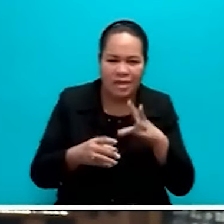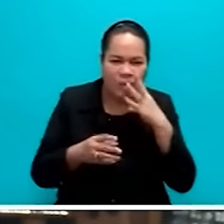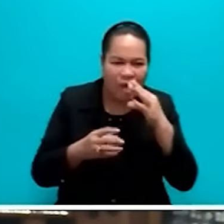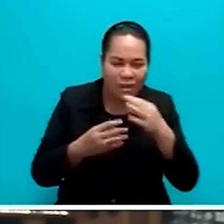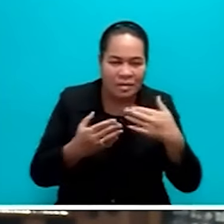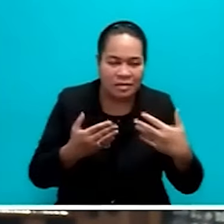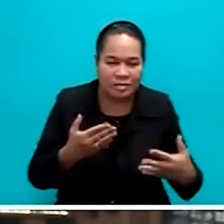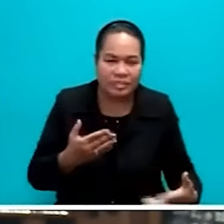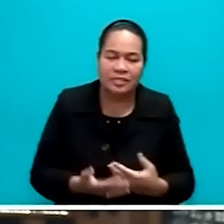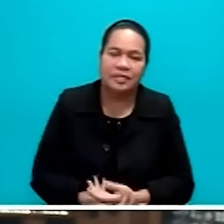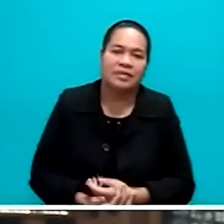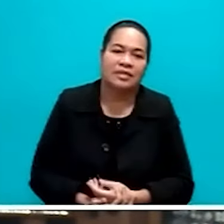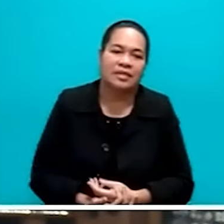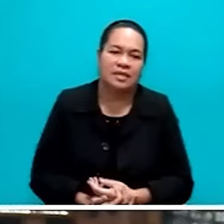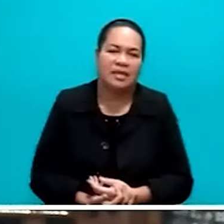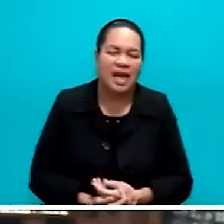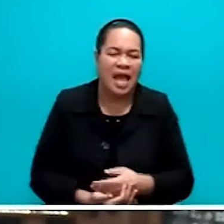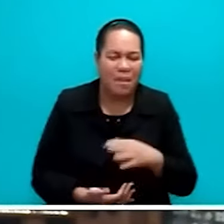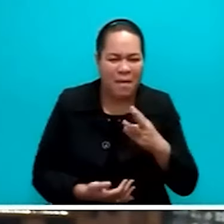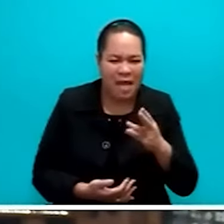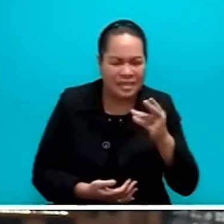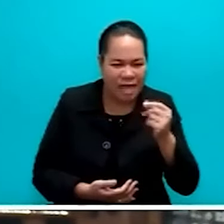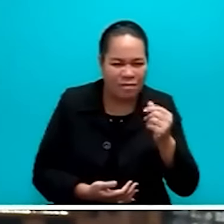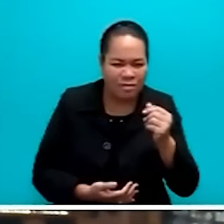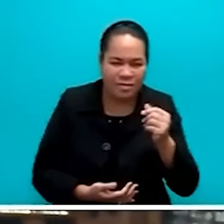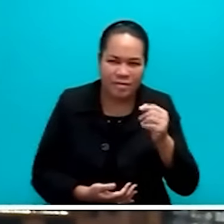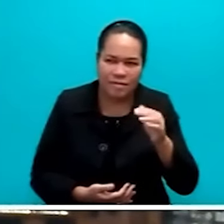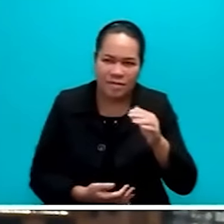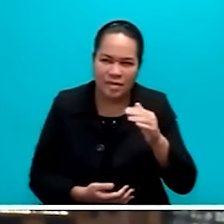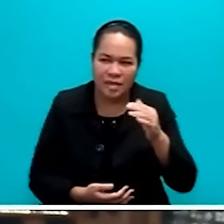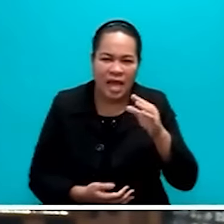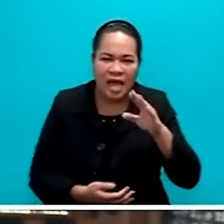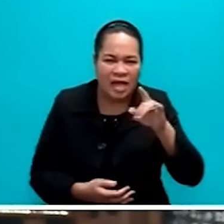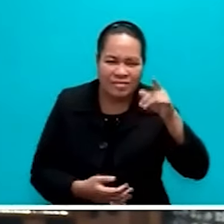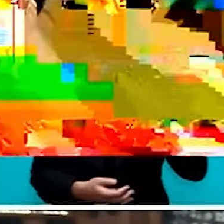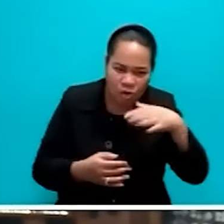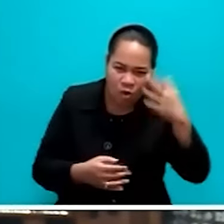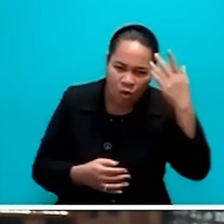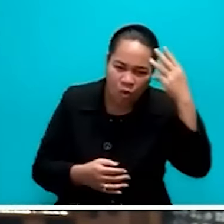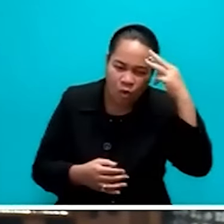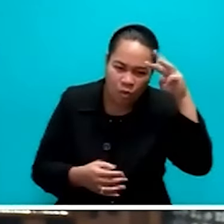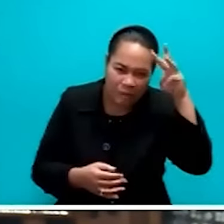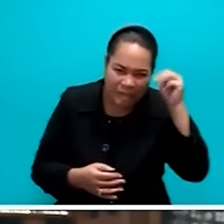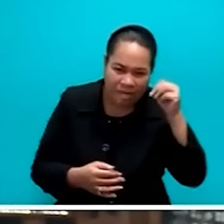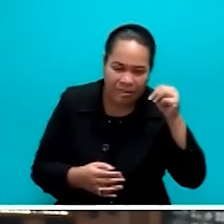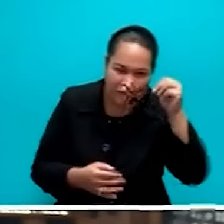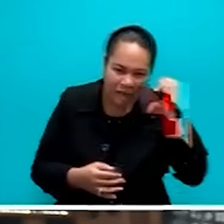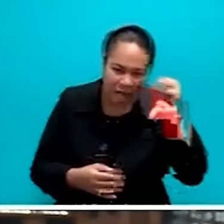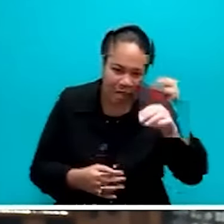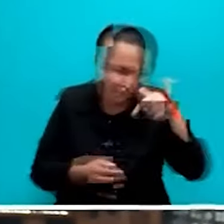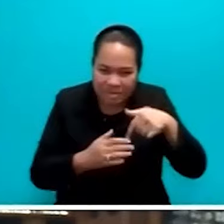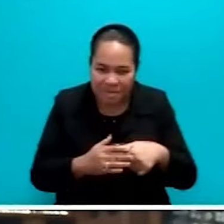perhaps somewhat short of facts, logic, and subject. Political